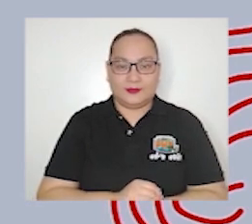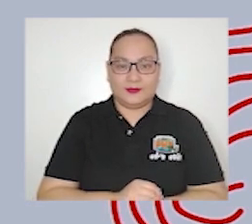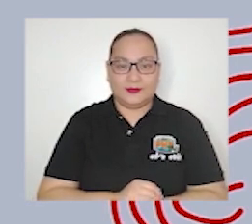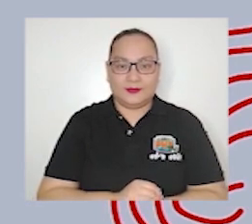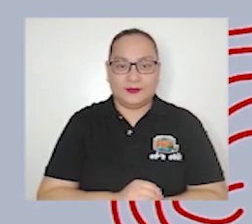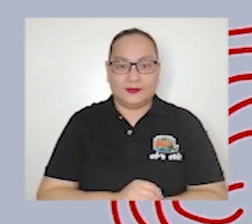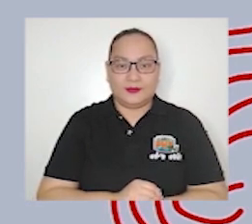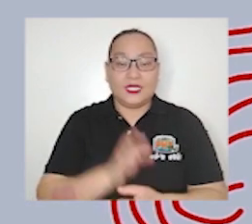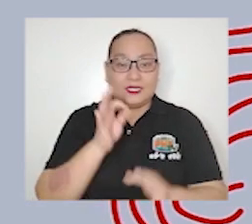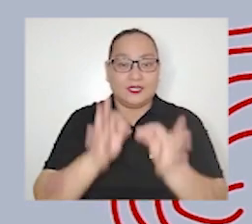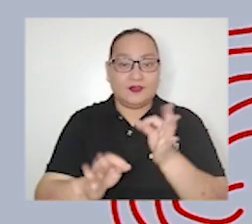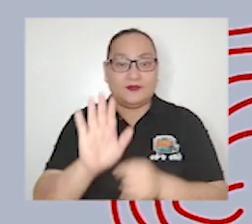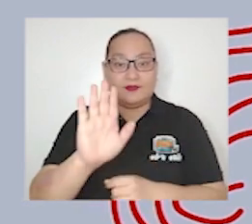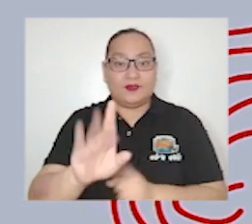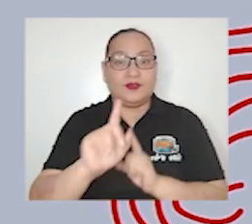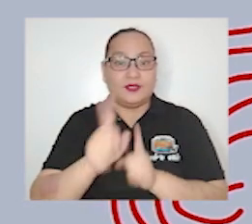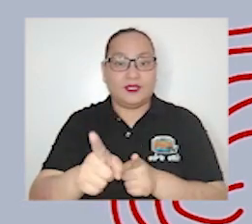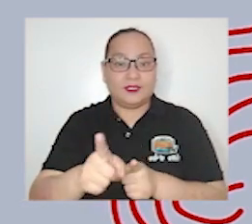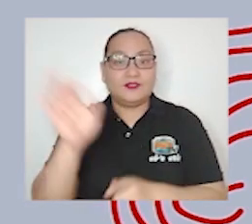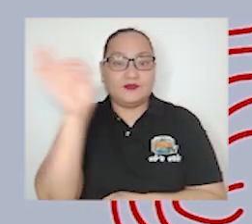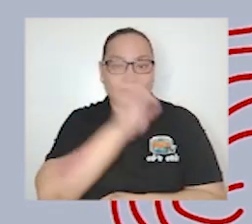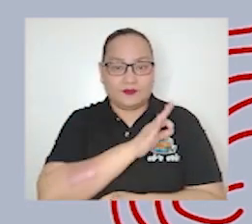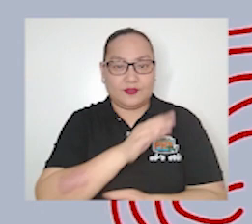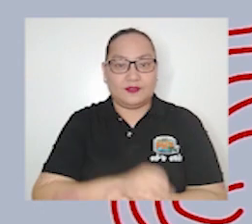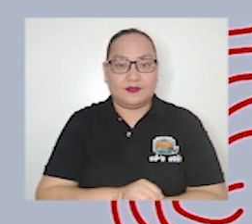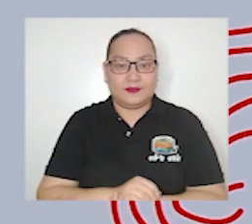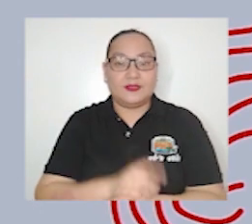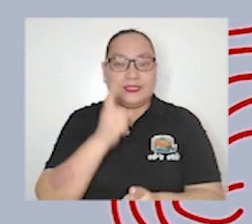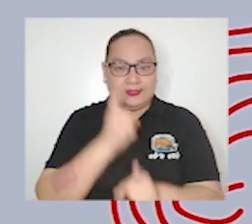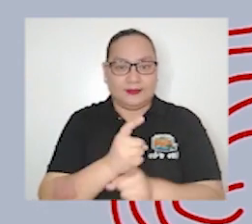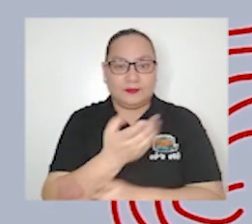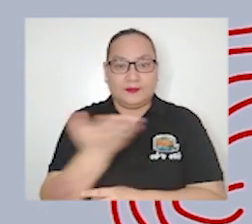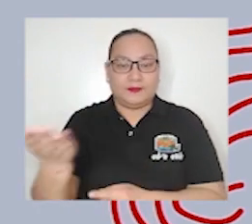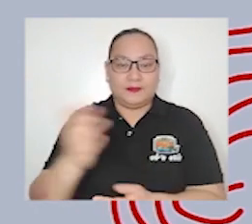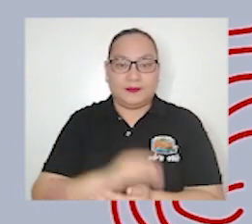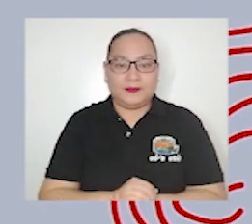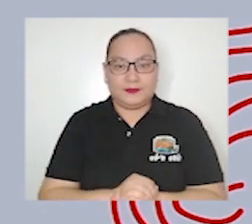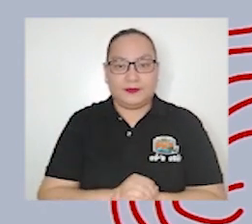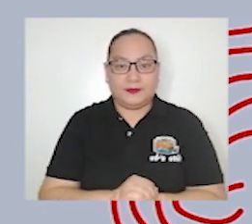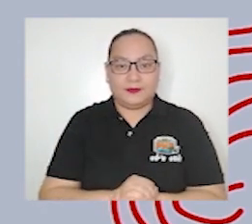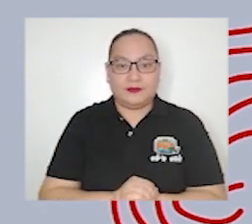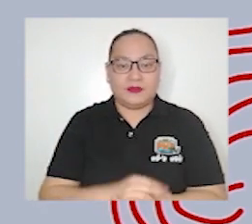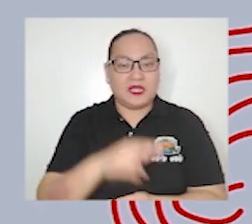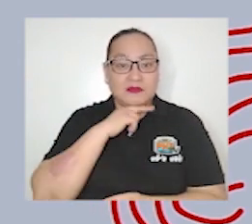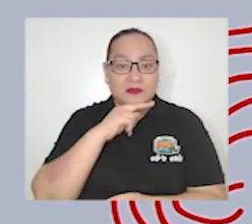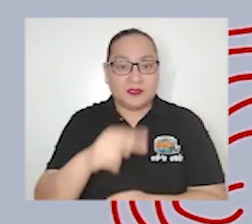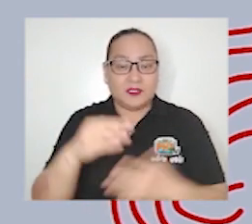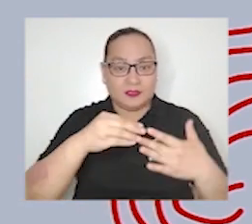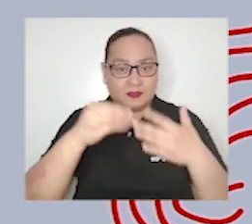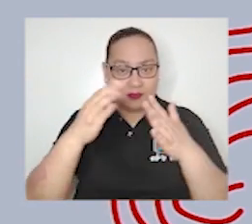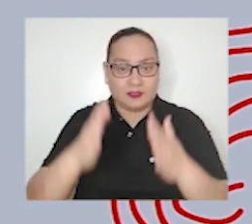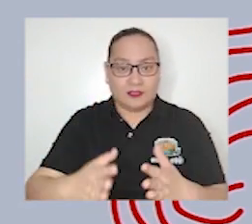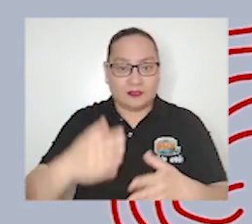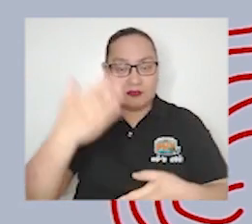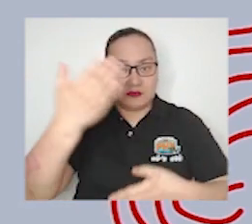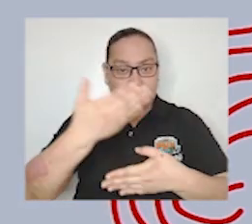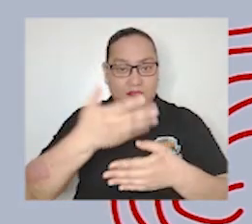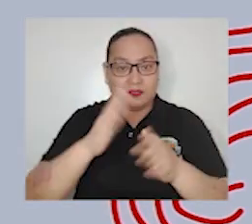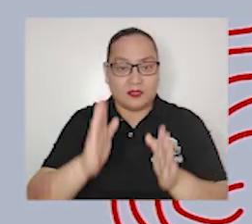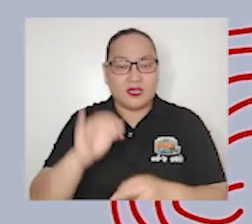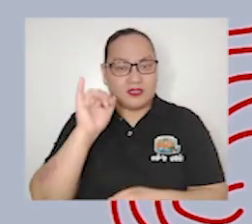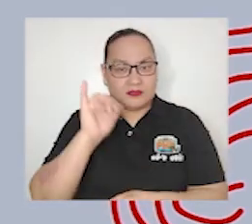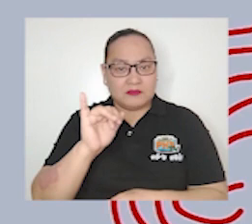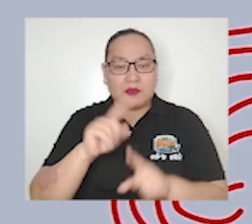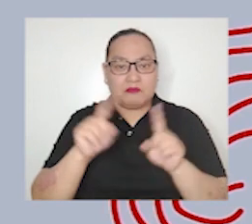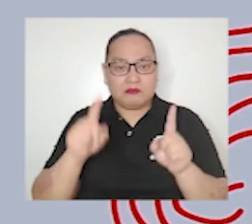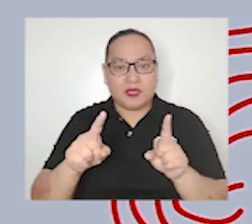if your answer is false then you're correct they may not be guidance counselors but what